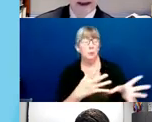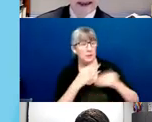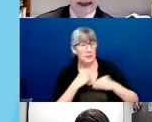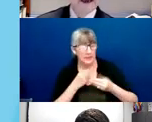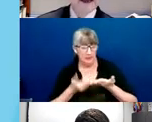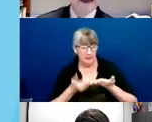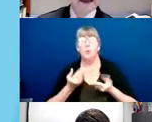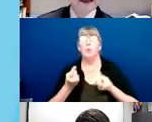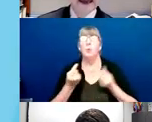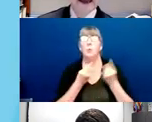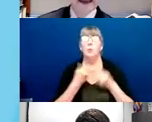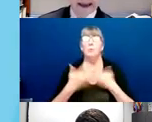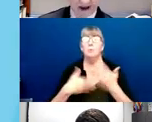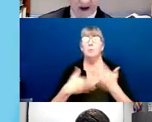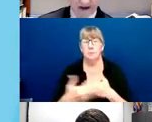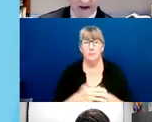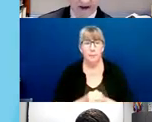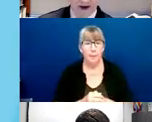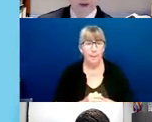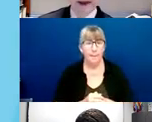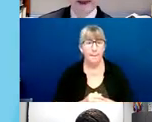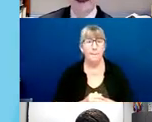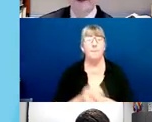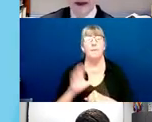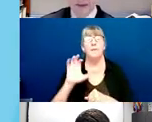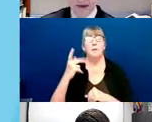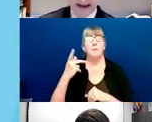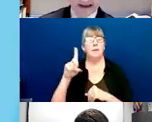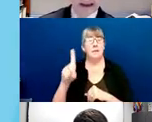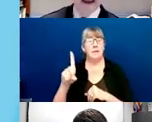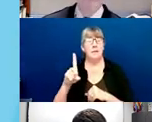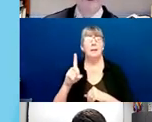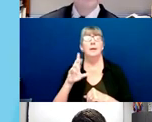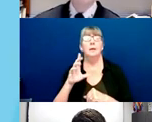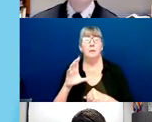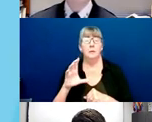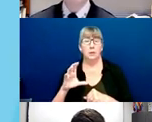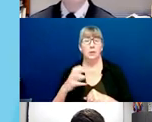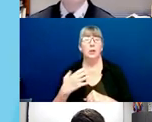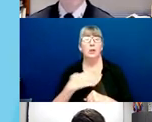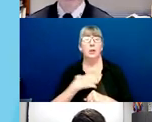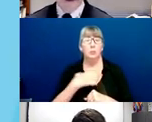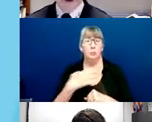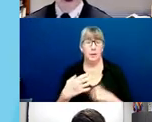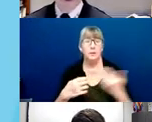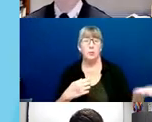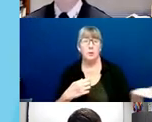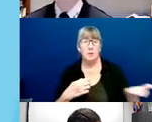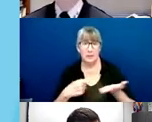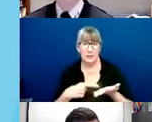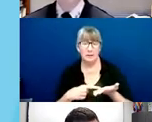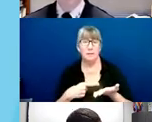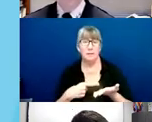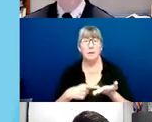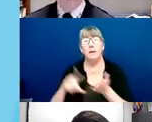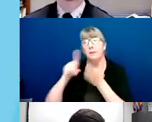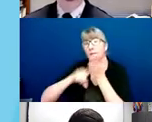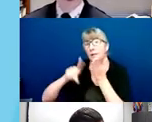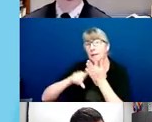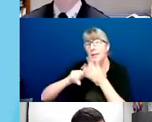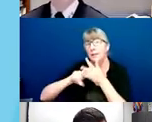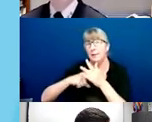The CPD intake section receives complaints and conducts an investigation, a preliminary